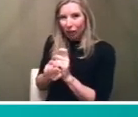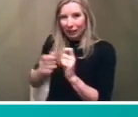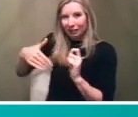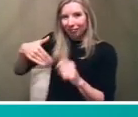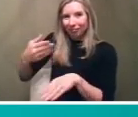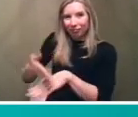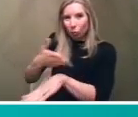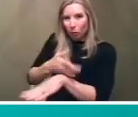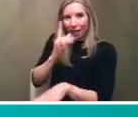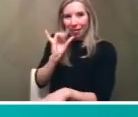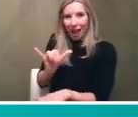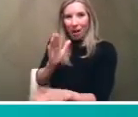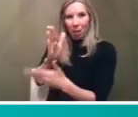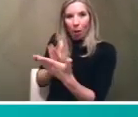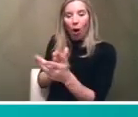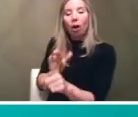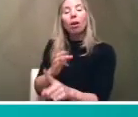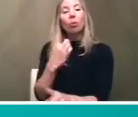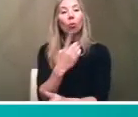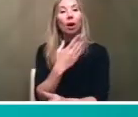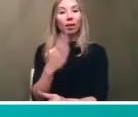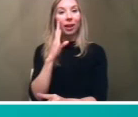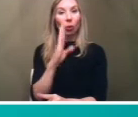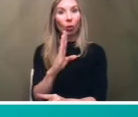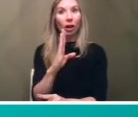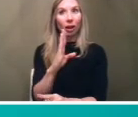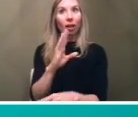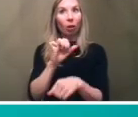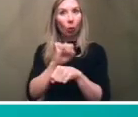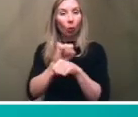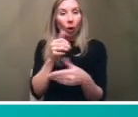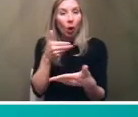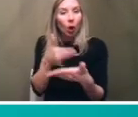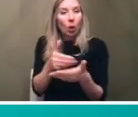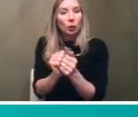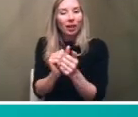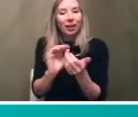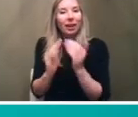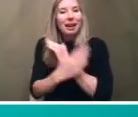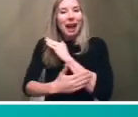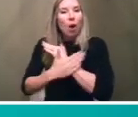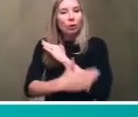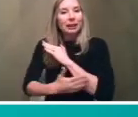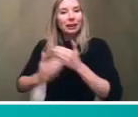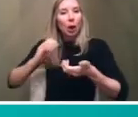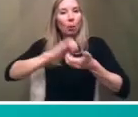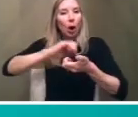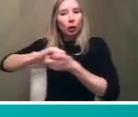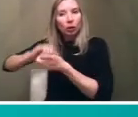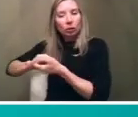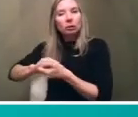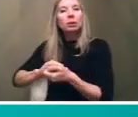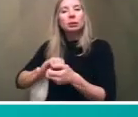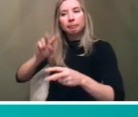but um one thing that we will be doing is working really closely with our county partners to identify improvements in the in